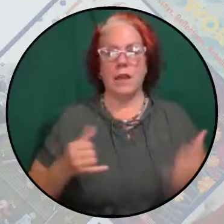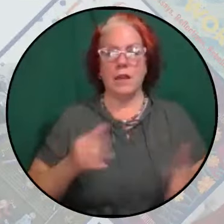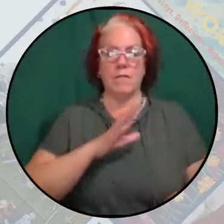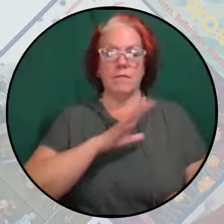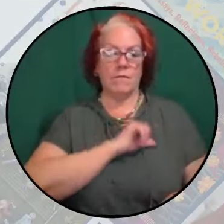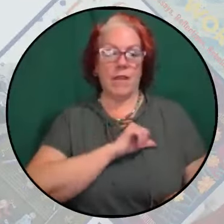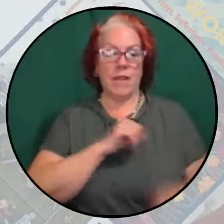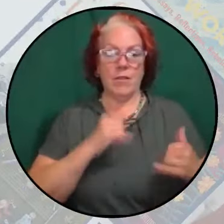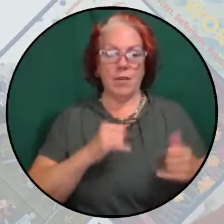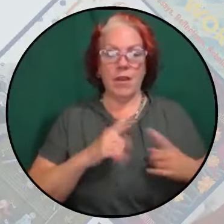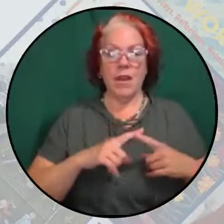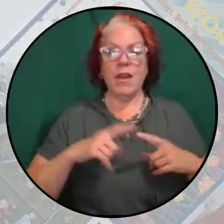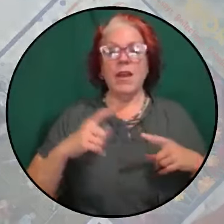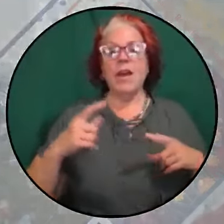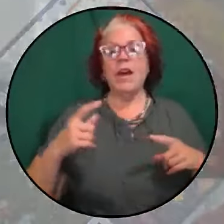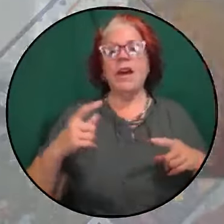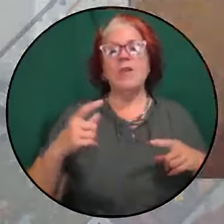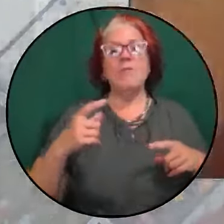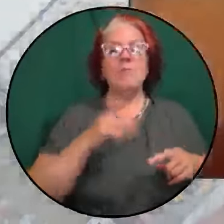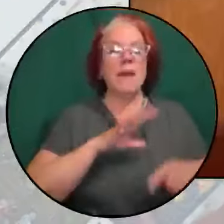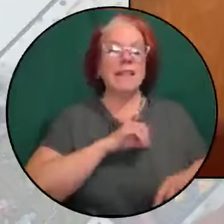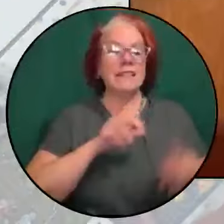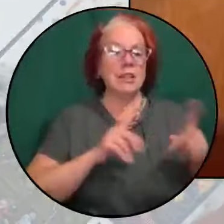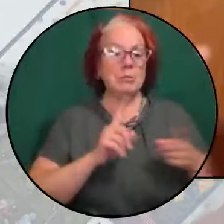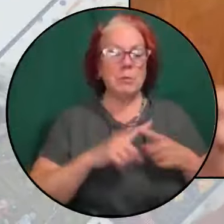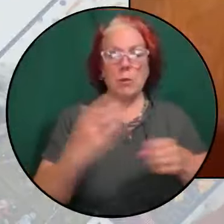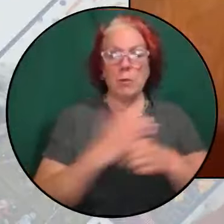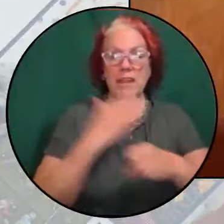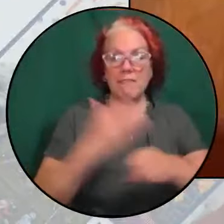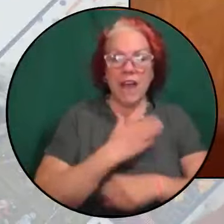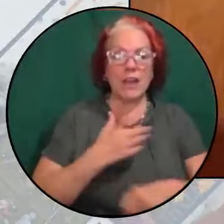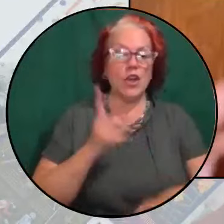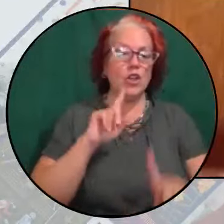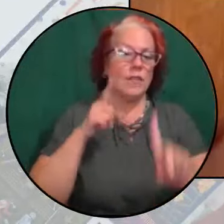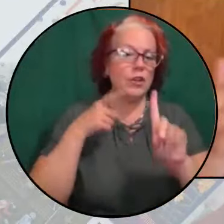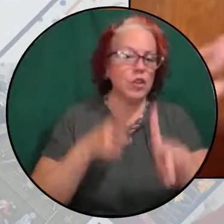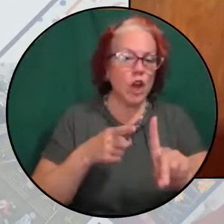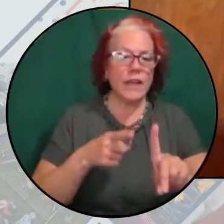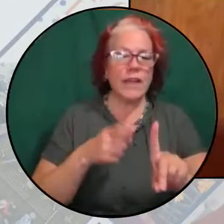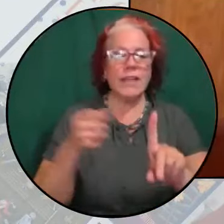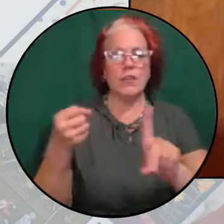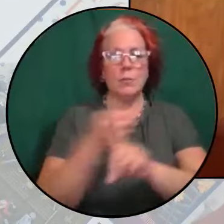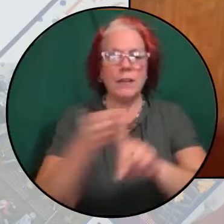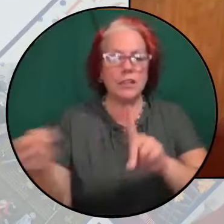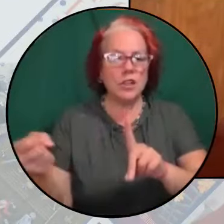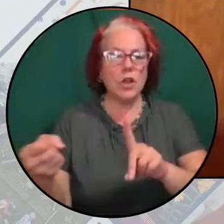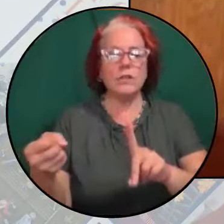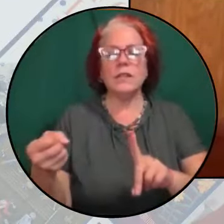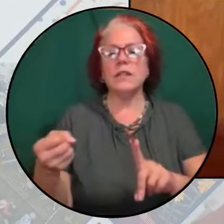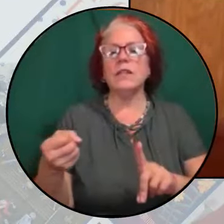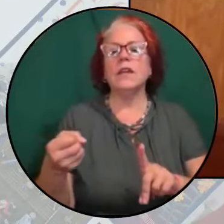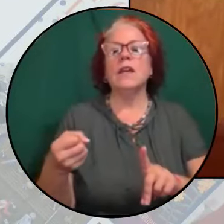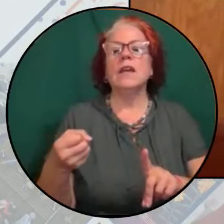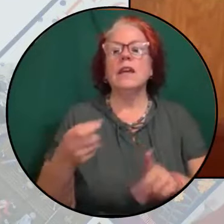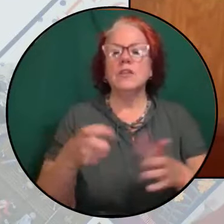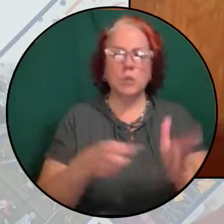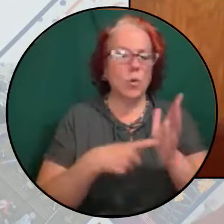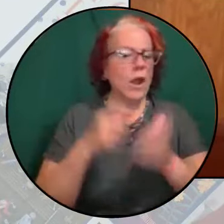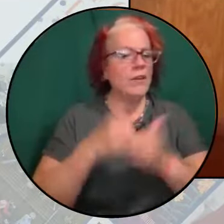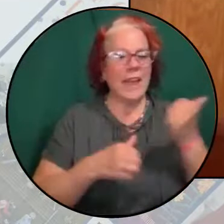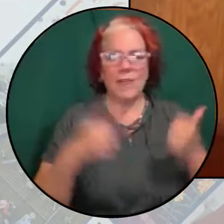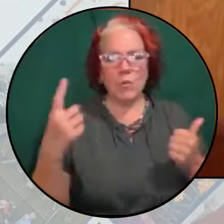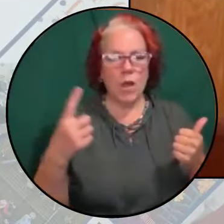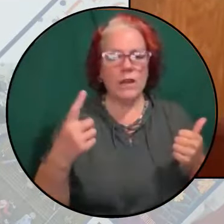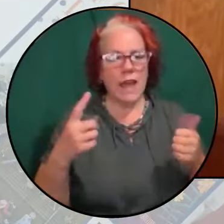fired left and right. They're being targeted. They're facing assaults. It's going to require more of us and everyone to defend against those attacks but